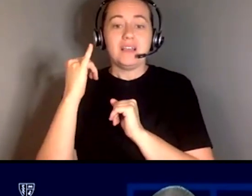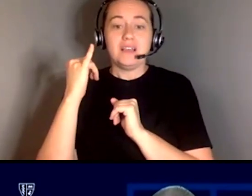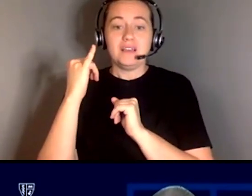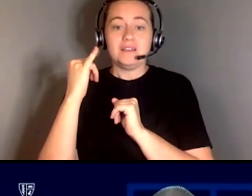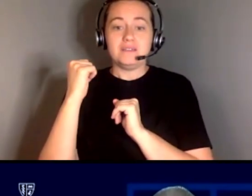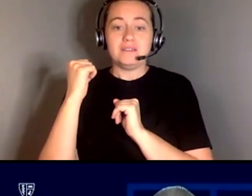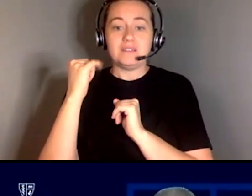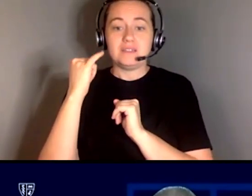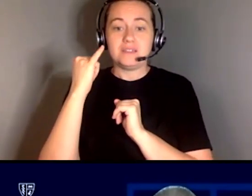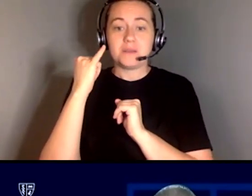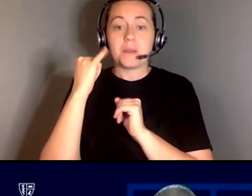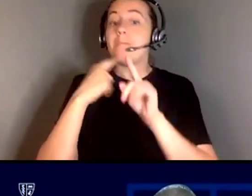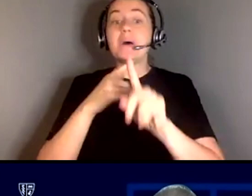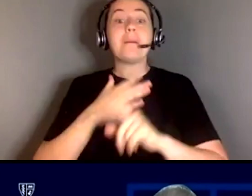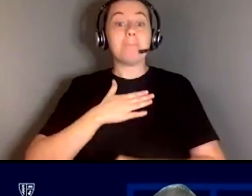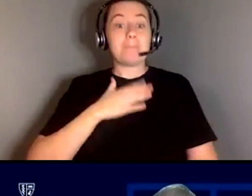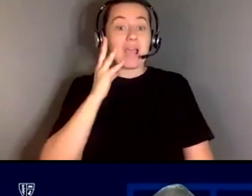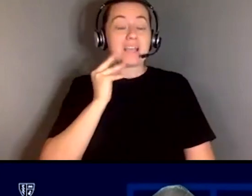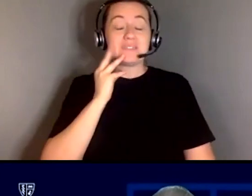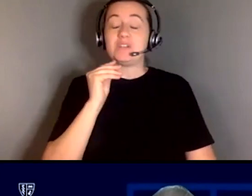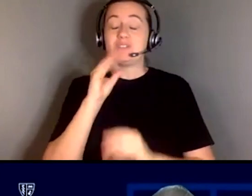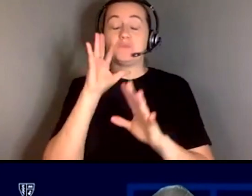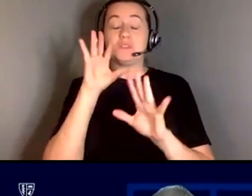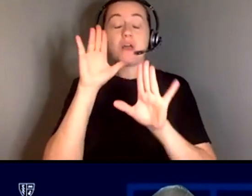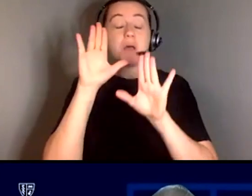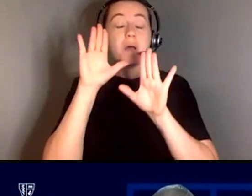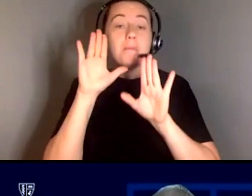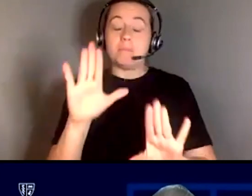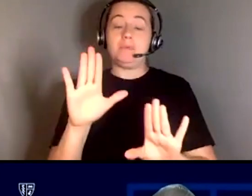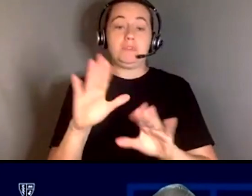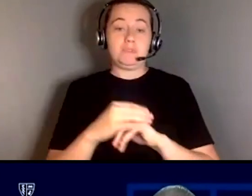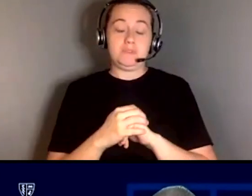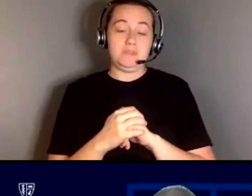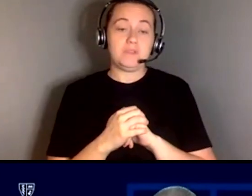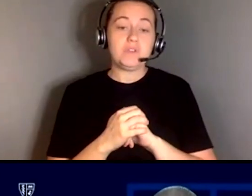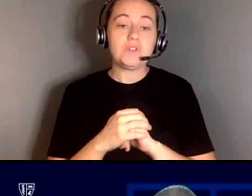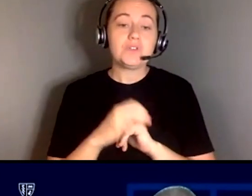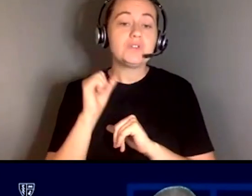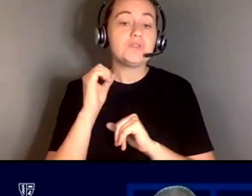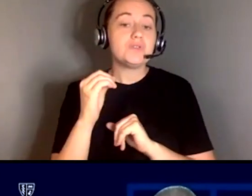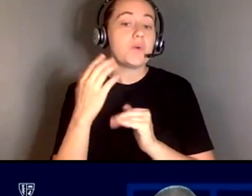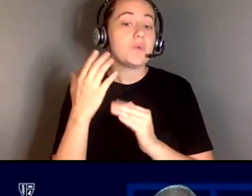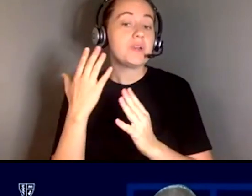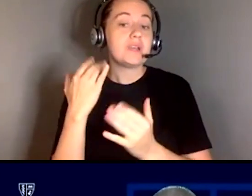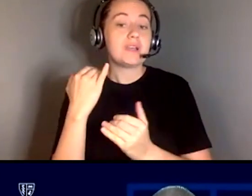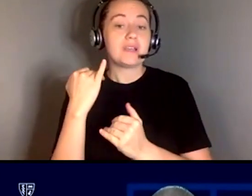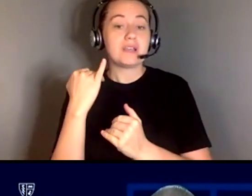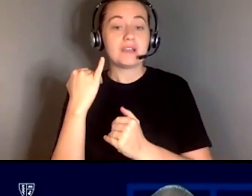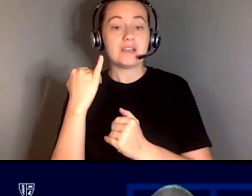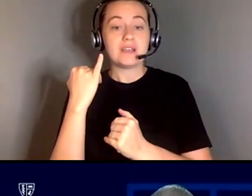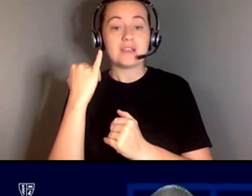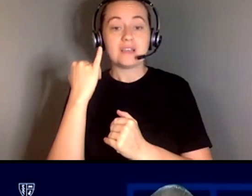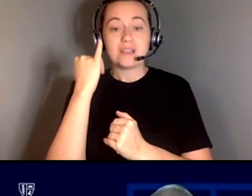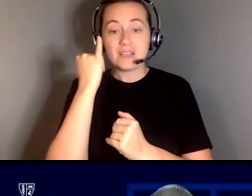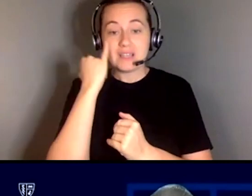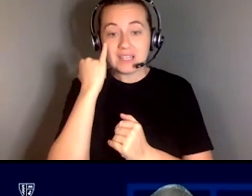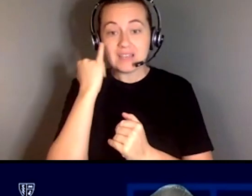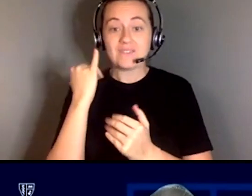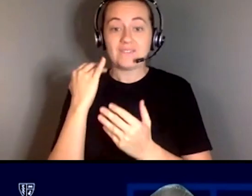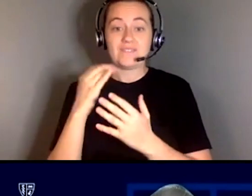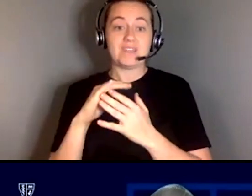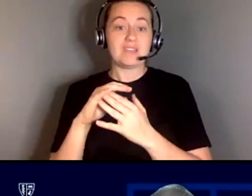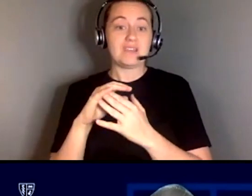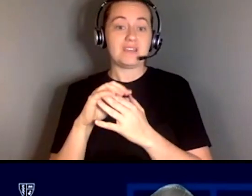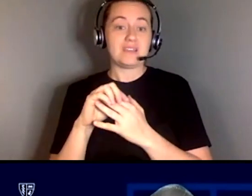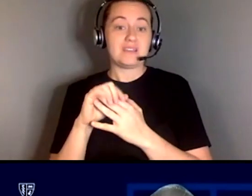my experience at upstate was amazing so if the suny hospitals could become a